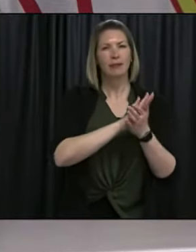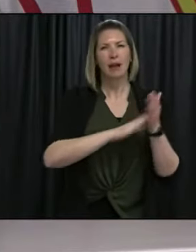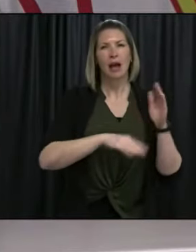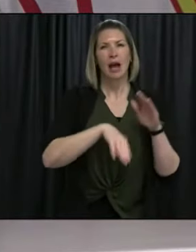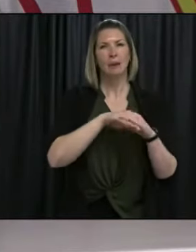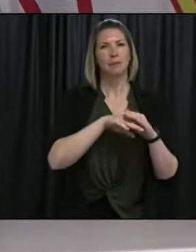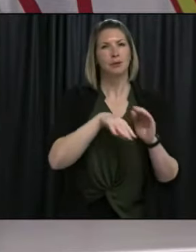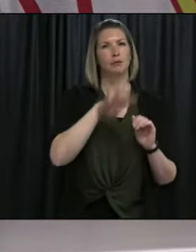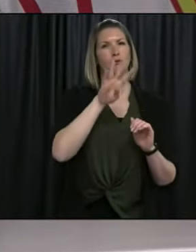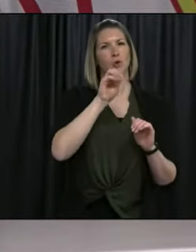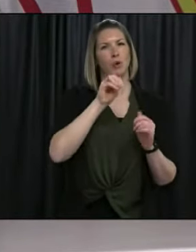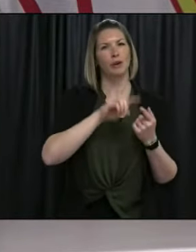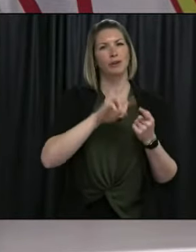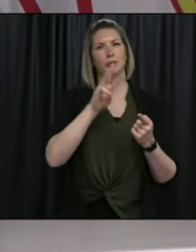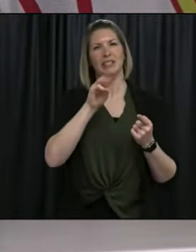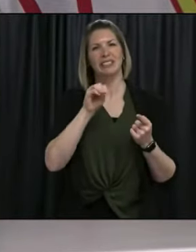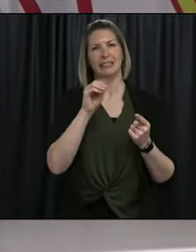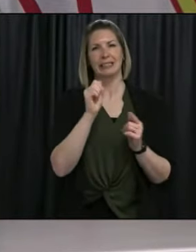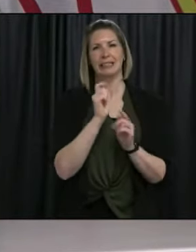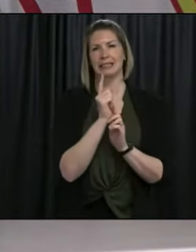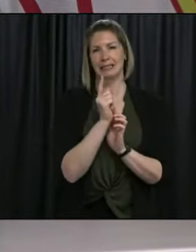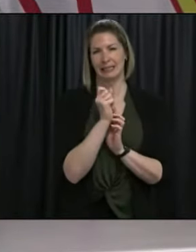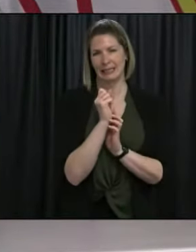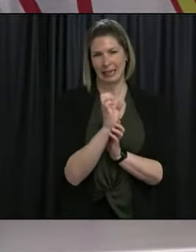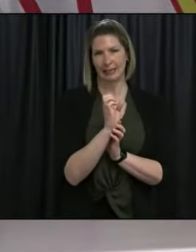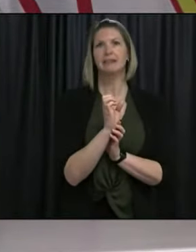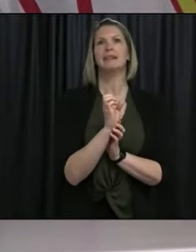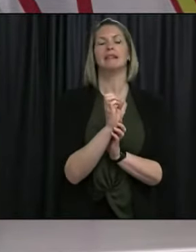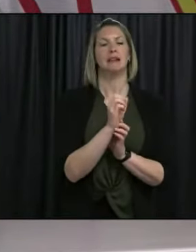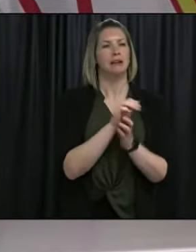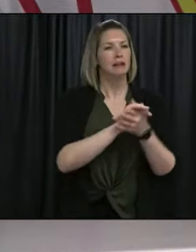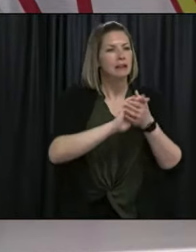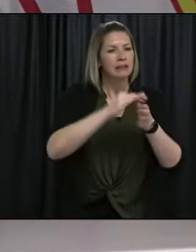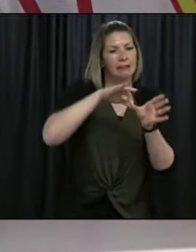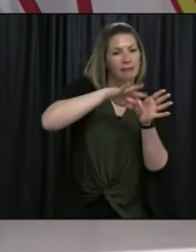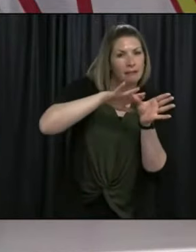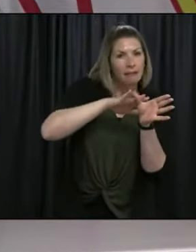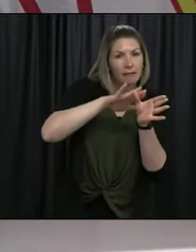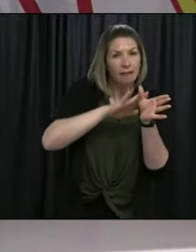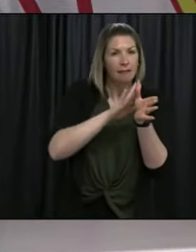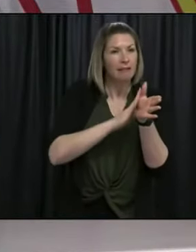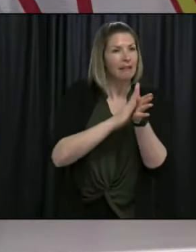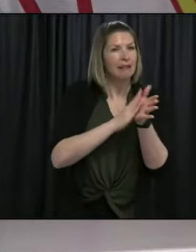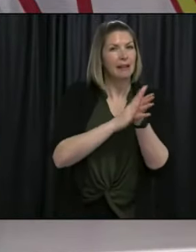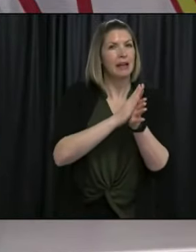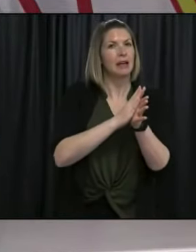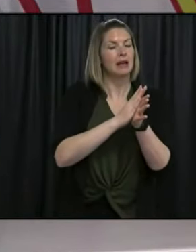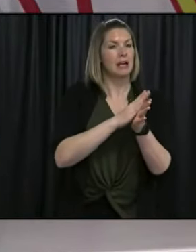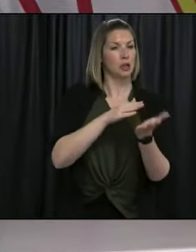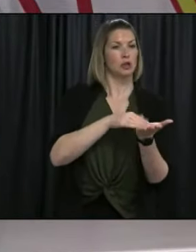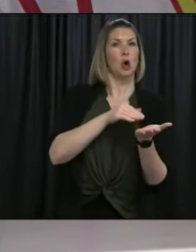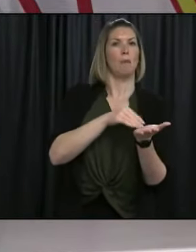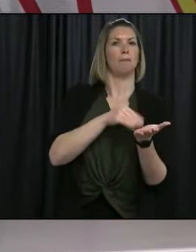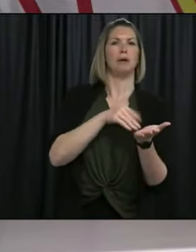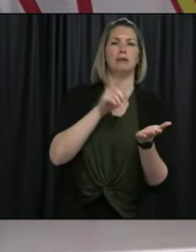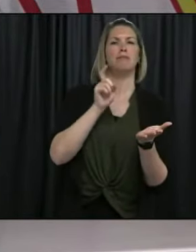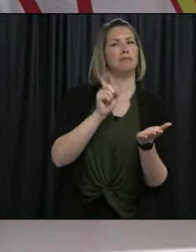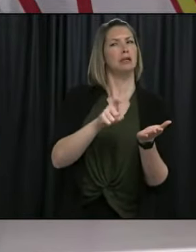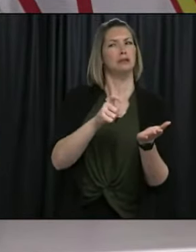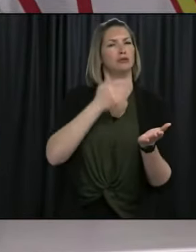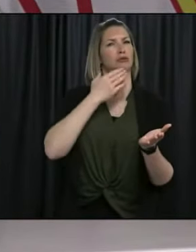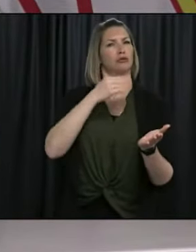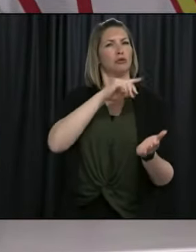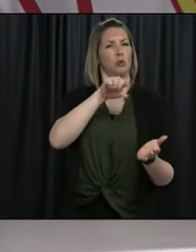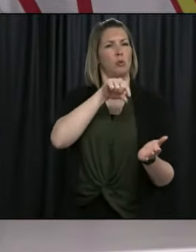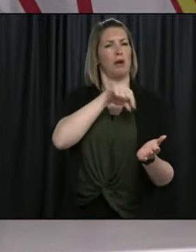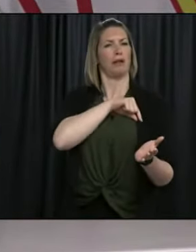hand, including your thumbs. And when using hand sanitizer, it should be approved by Health Canada and contain at least 60%